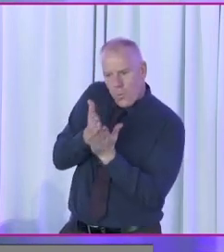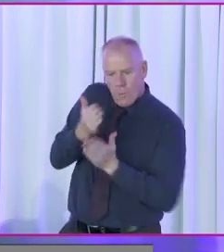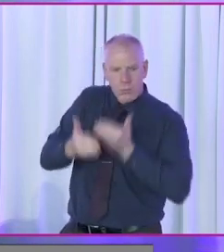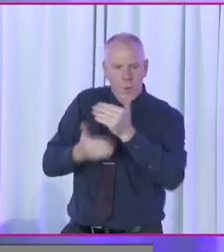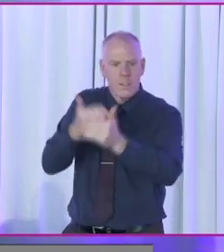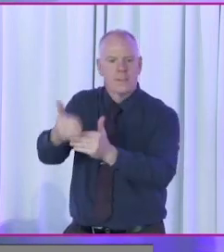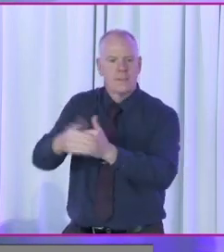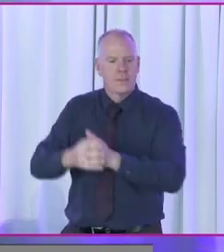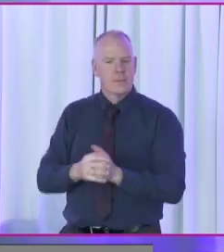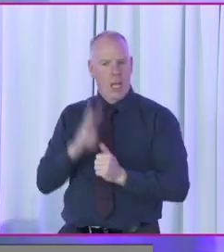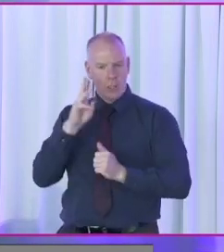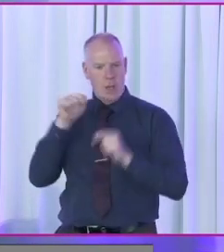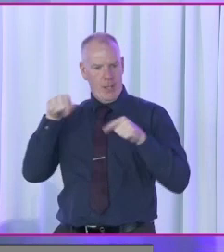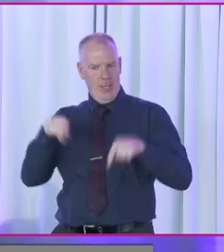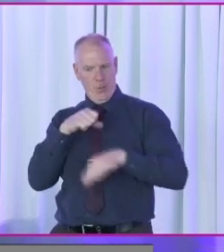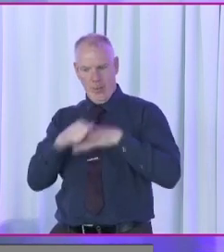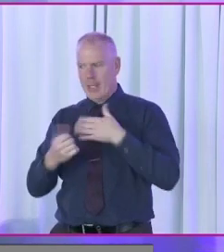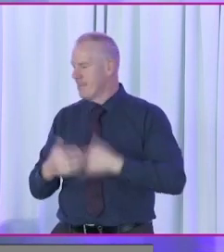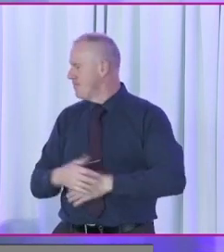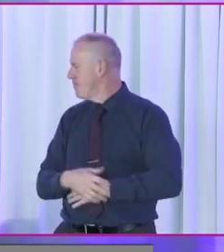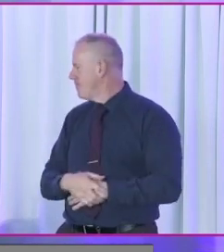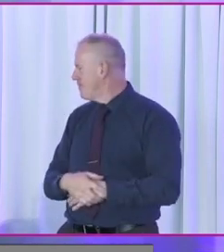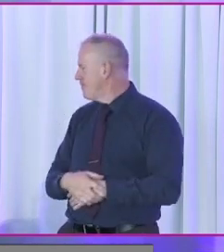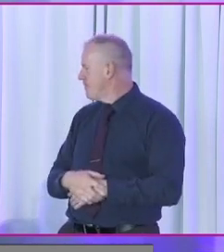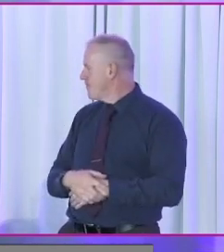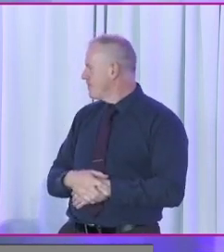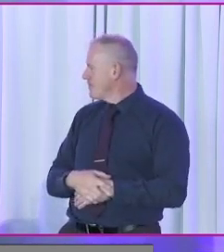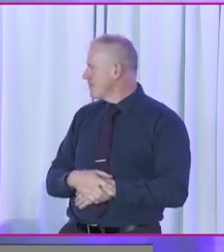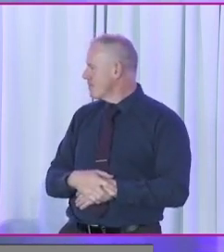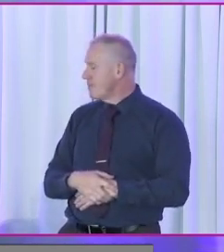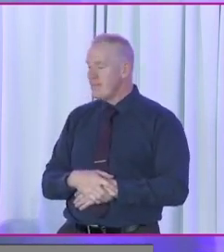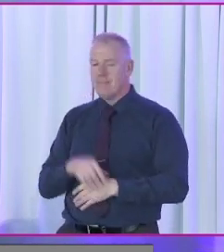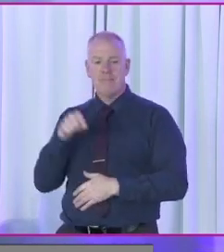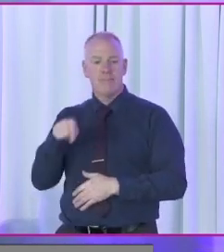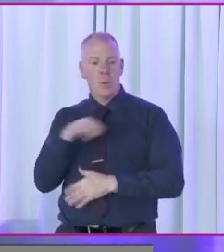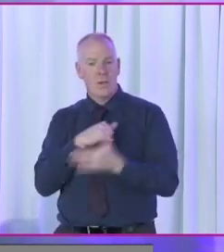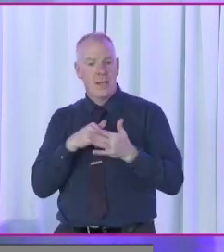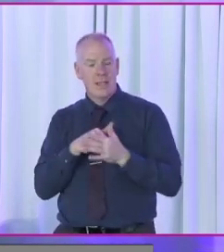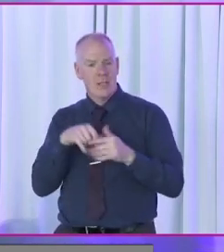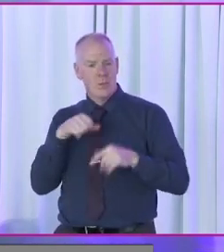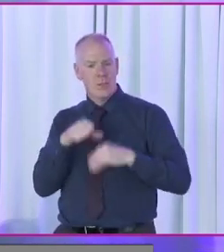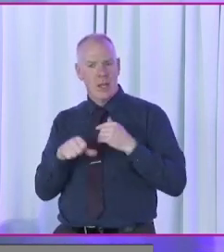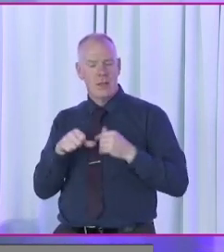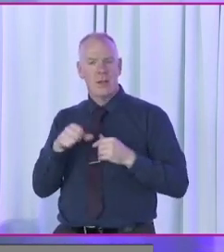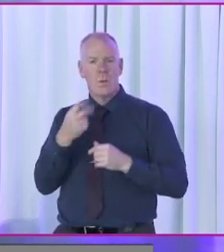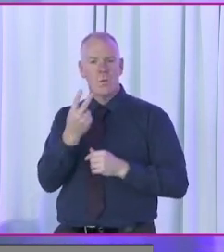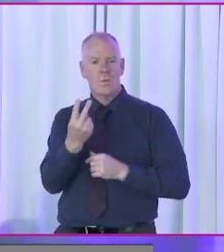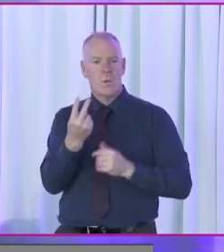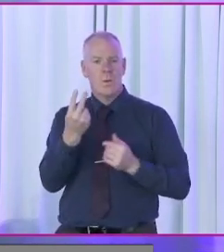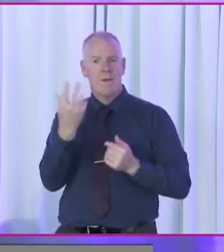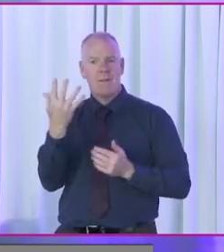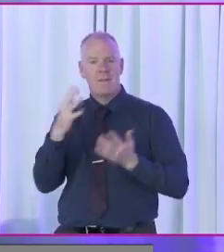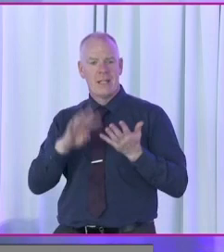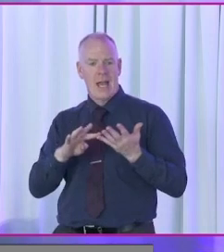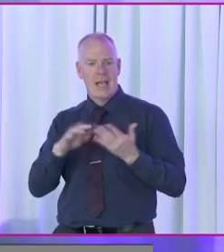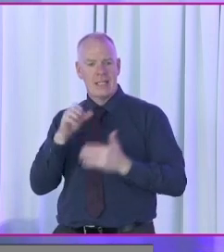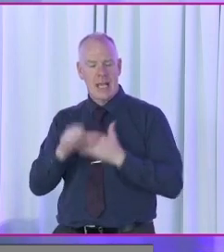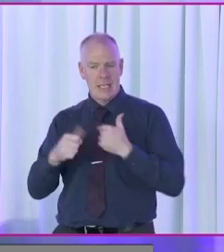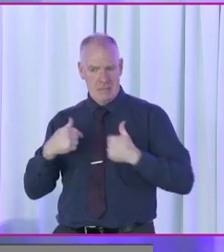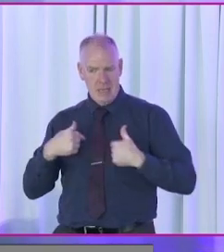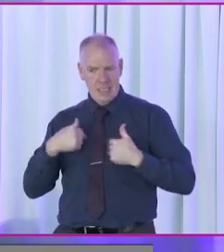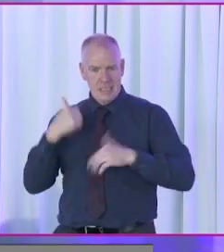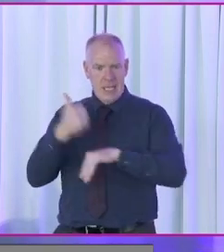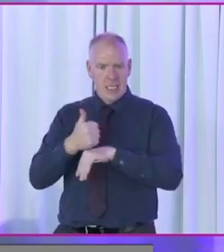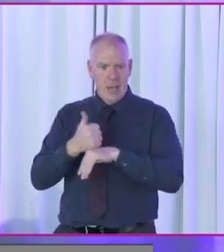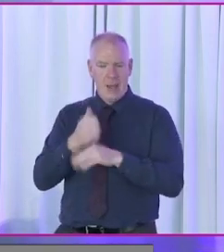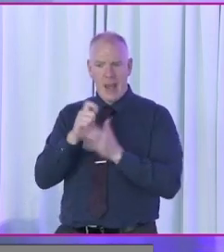this is why we're here today. As well, this organisation today is 259 days old, know, so